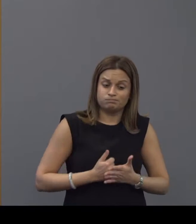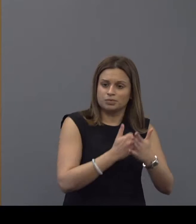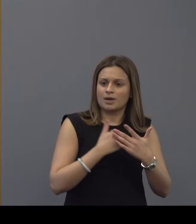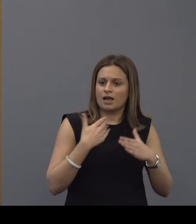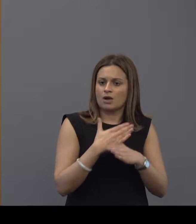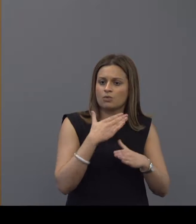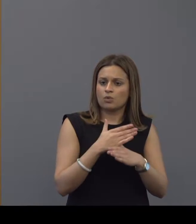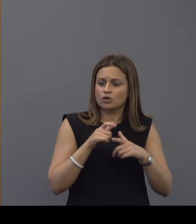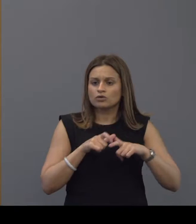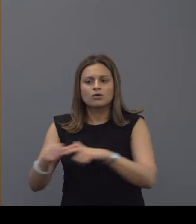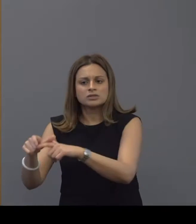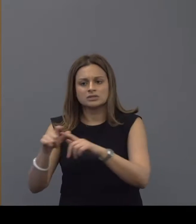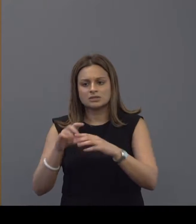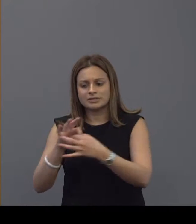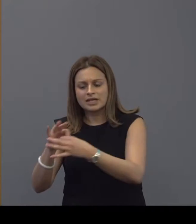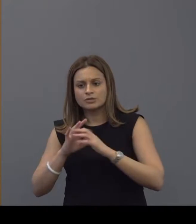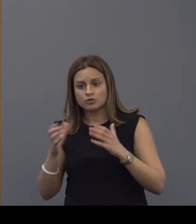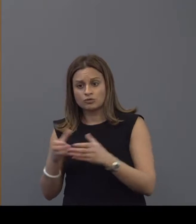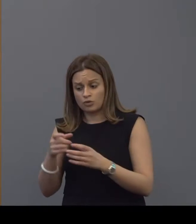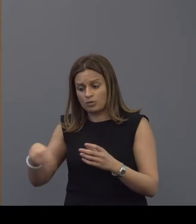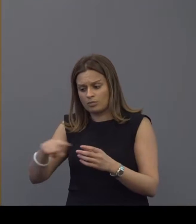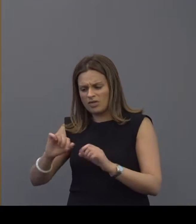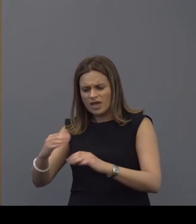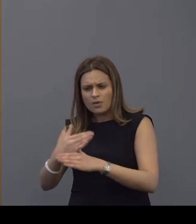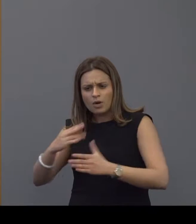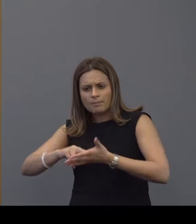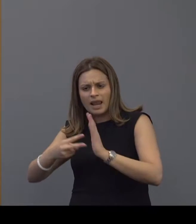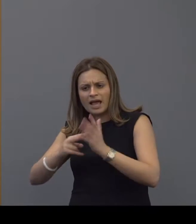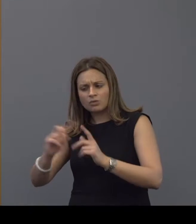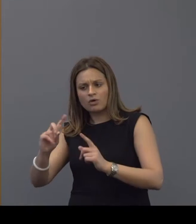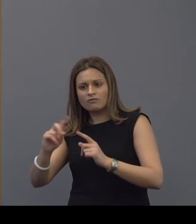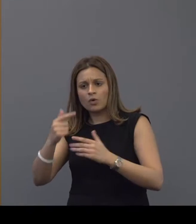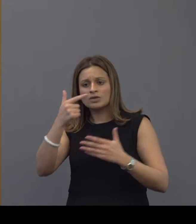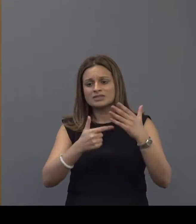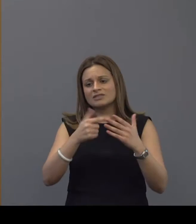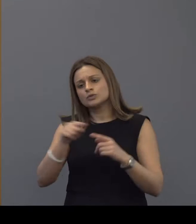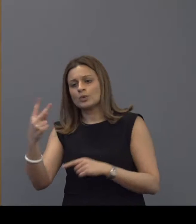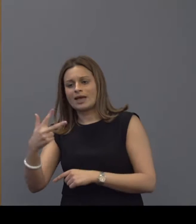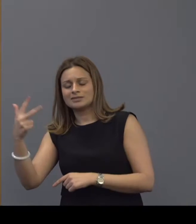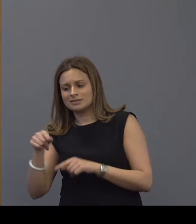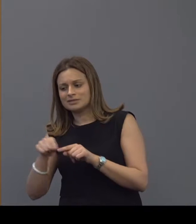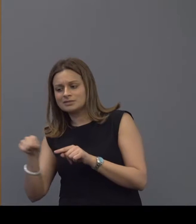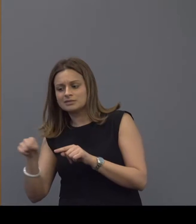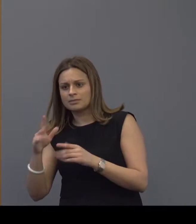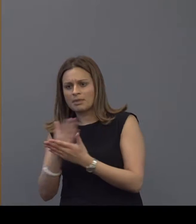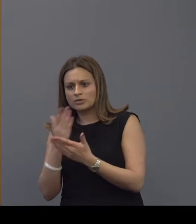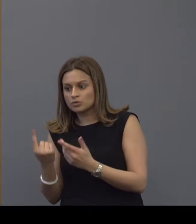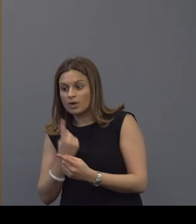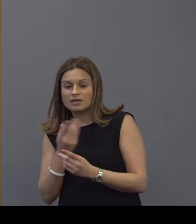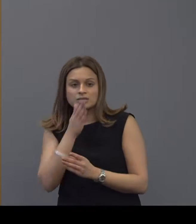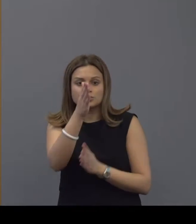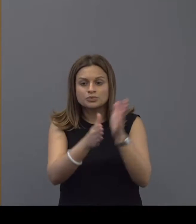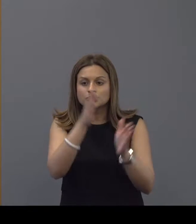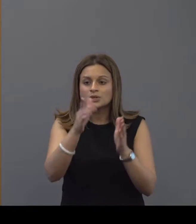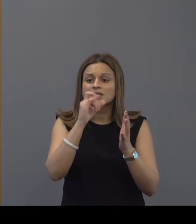work has been a comms and engagement group and they're working a plan on the next 17 18 and making sure that we're getting out to